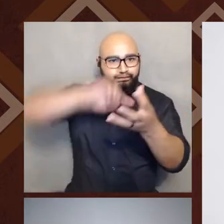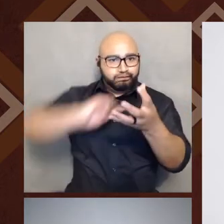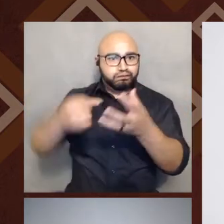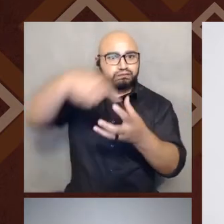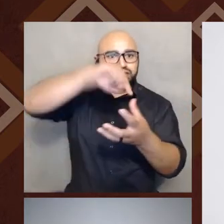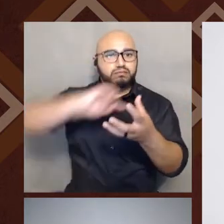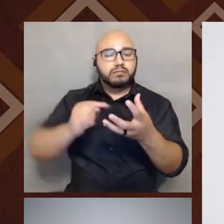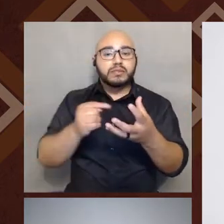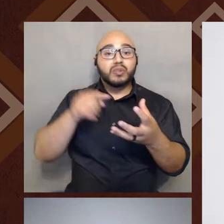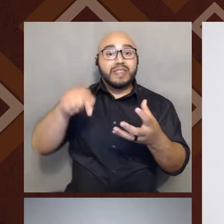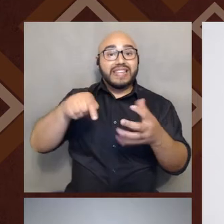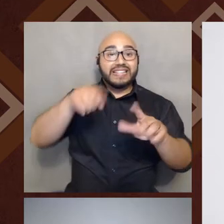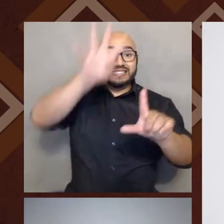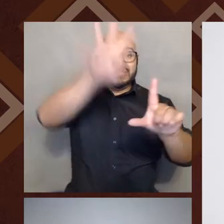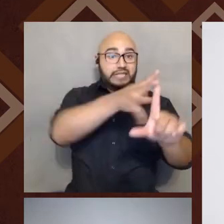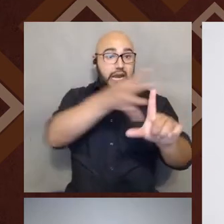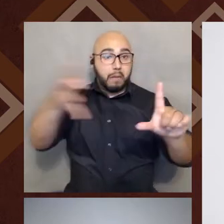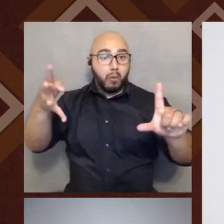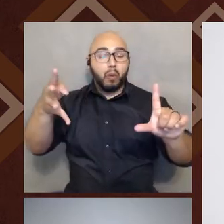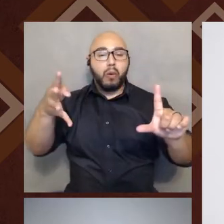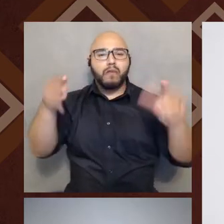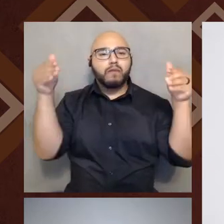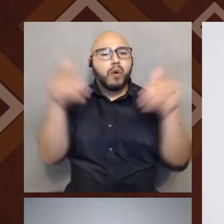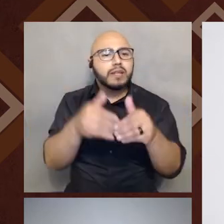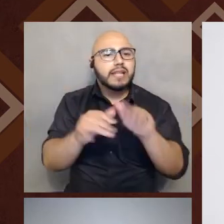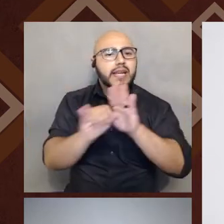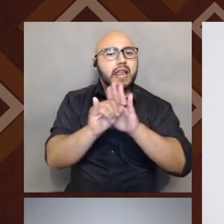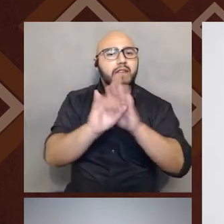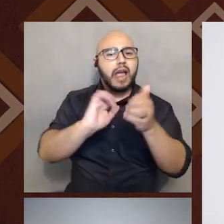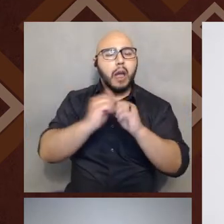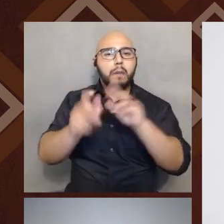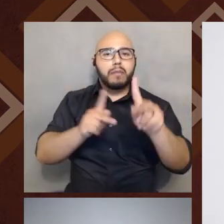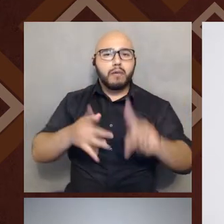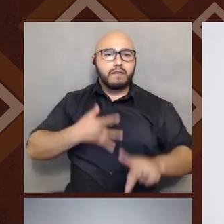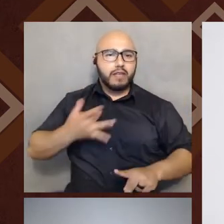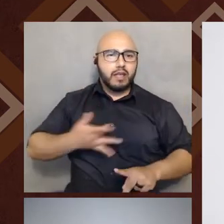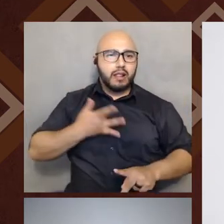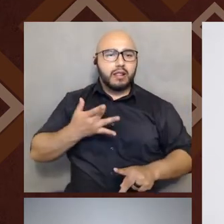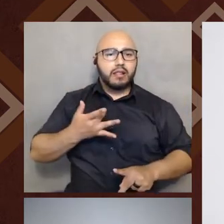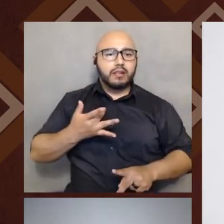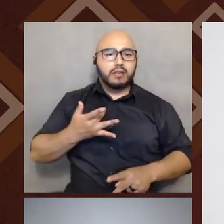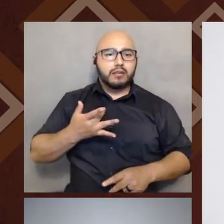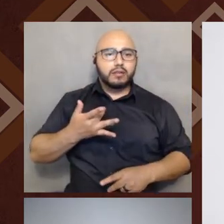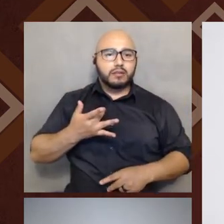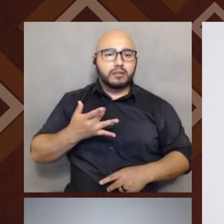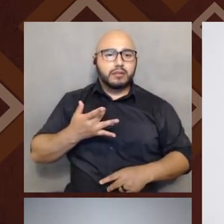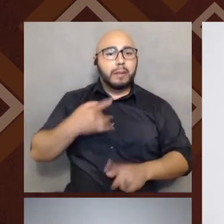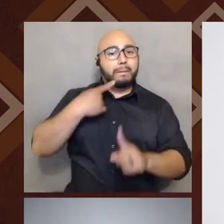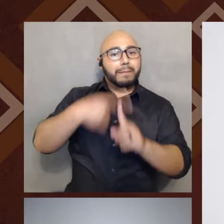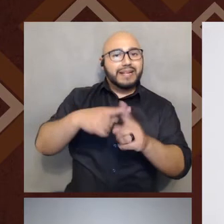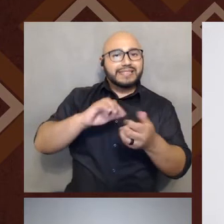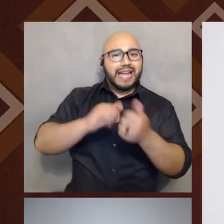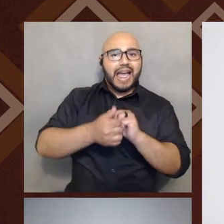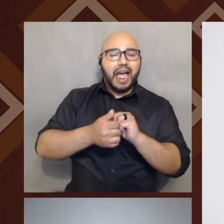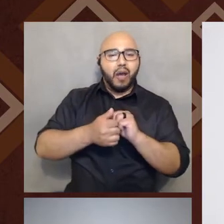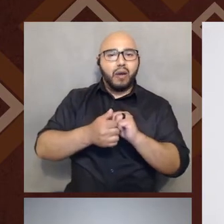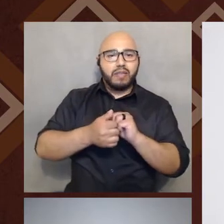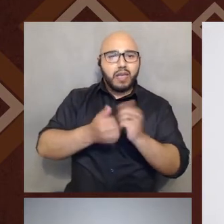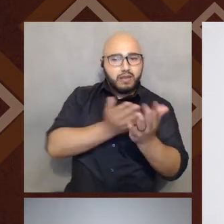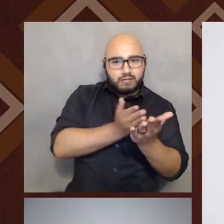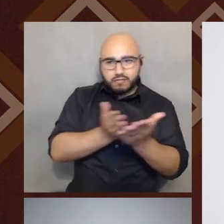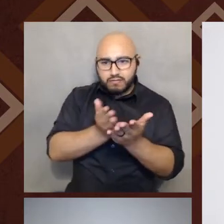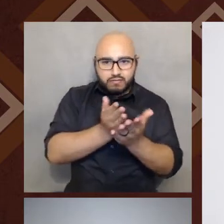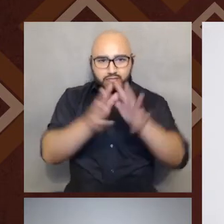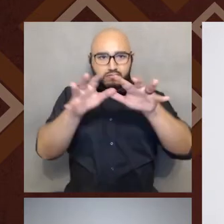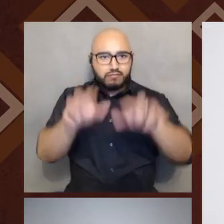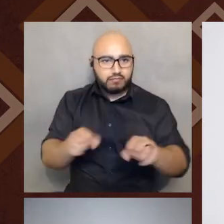uh, it's particularly focused on identifying how folks feel, um, and how they orient themselves. So let me give you an